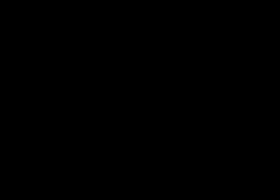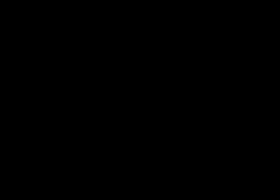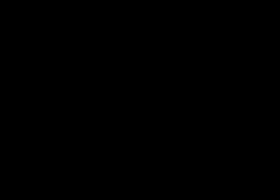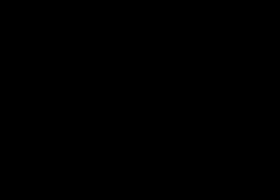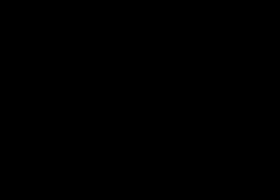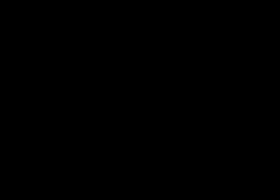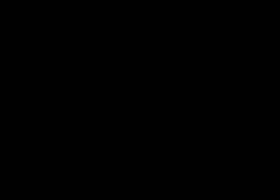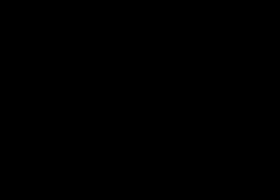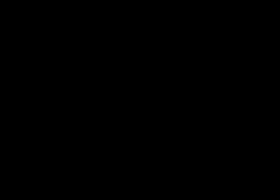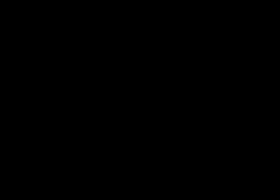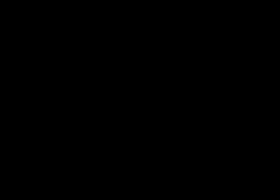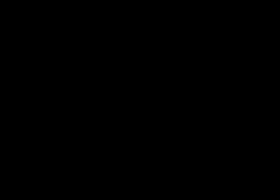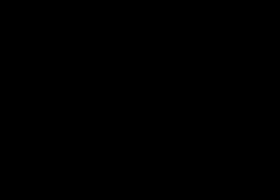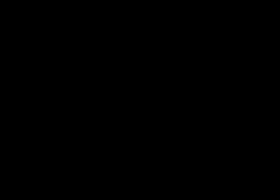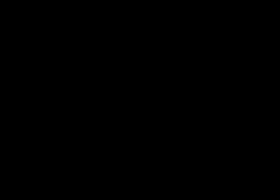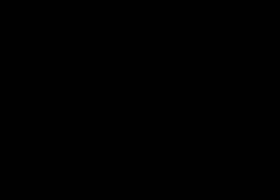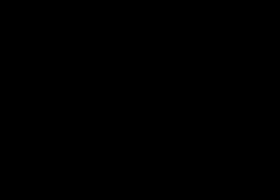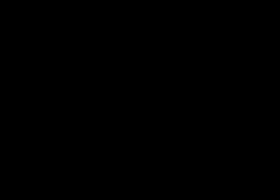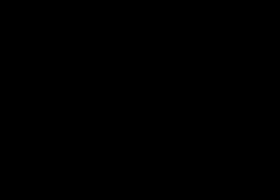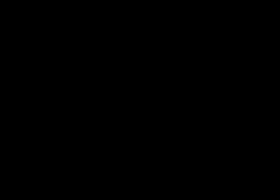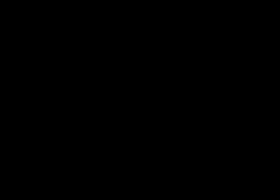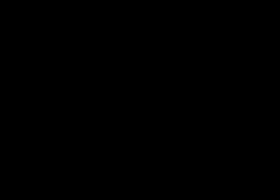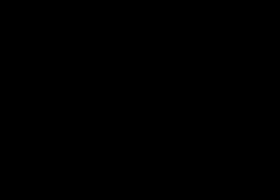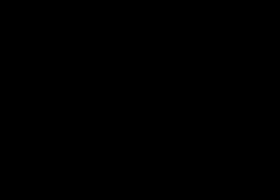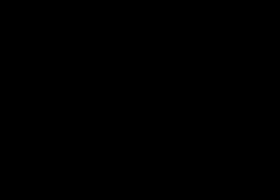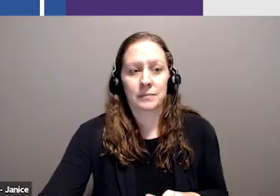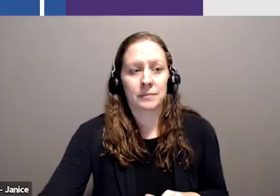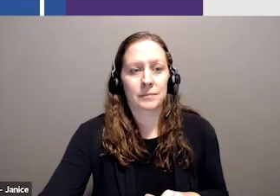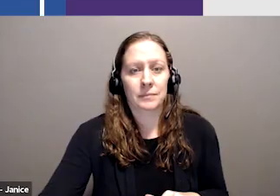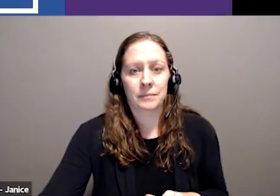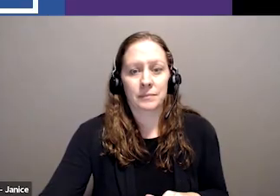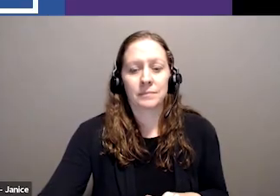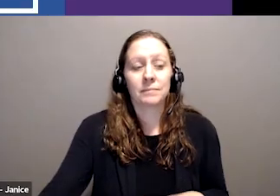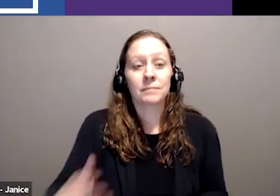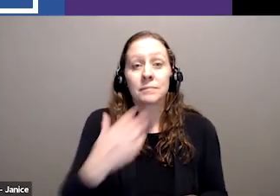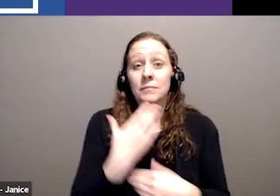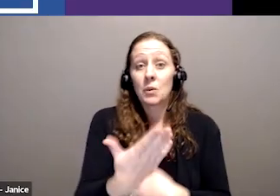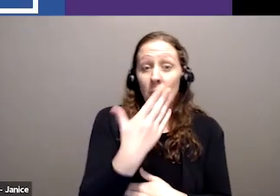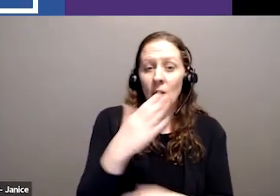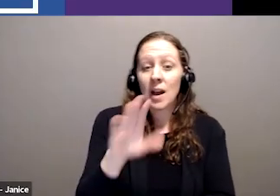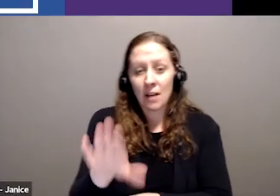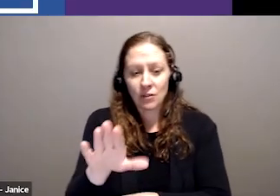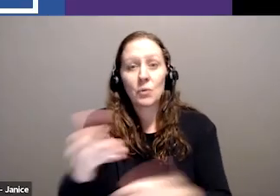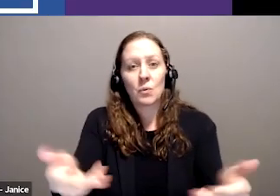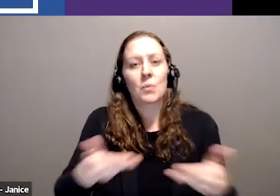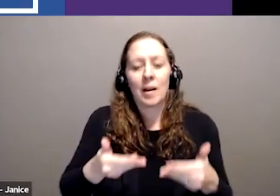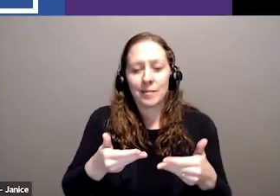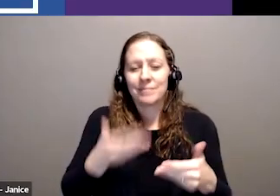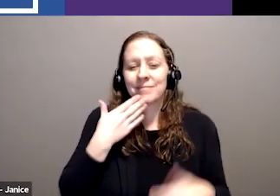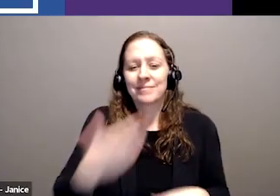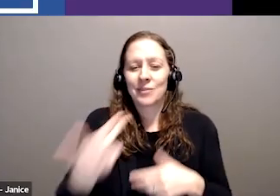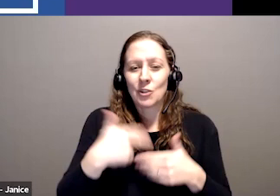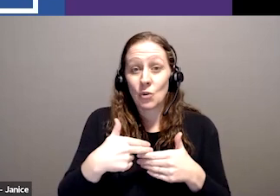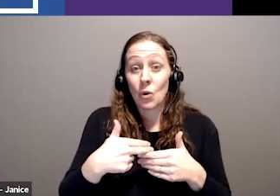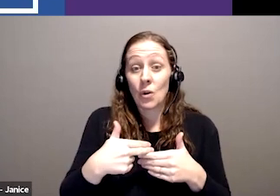over to you, Yvonne and John. Good morning, good afternoon and welcome. Thank you for joining us.